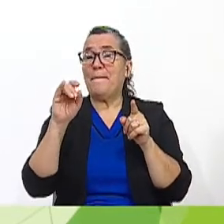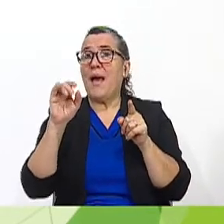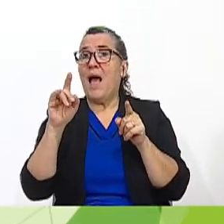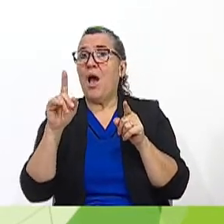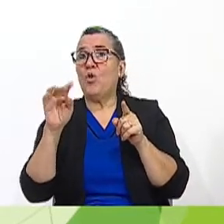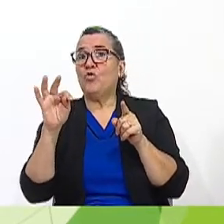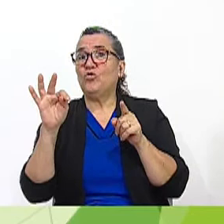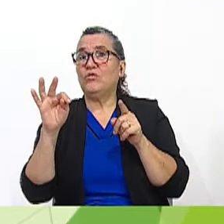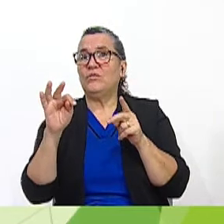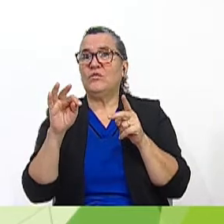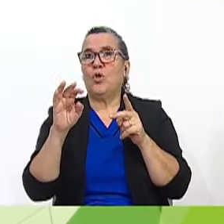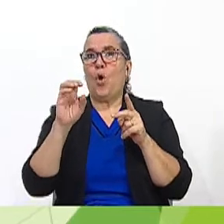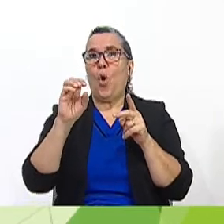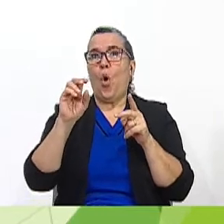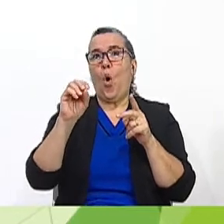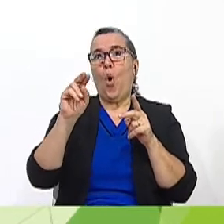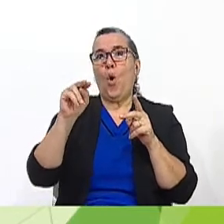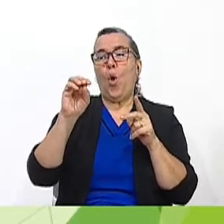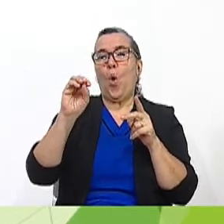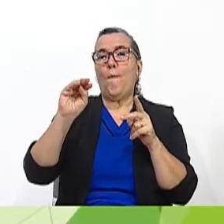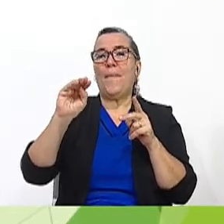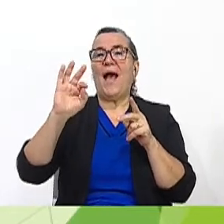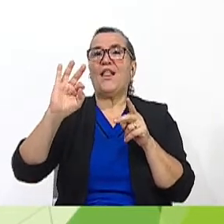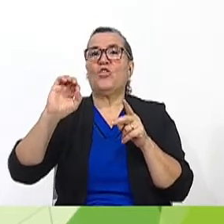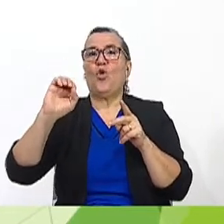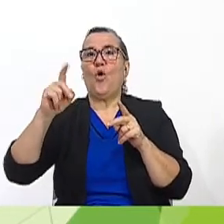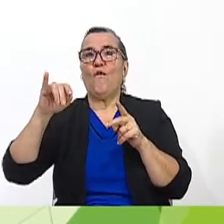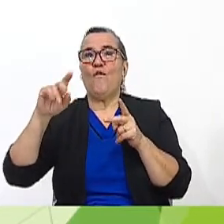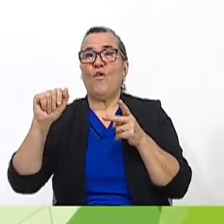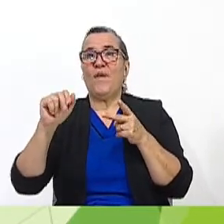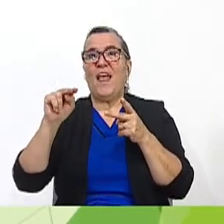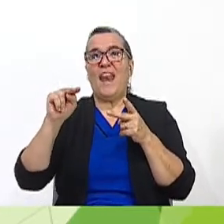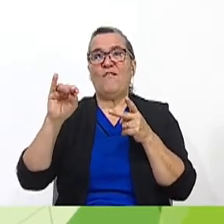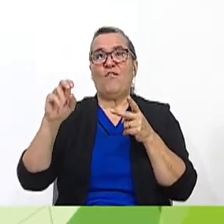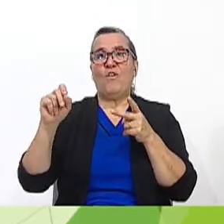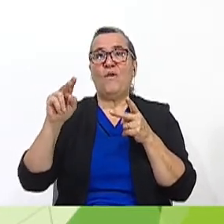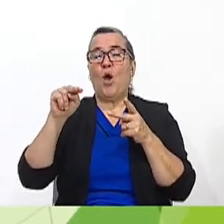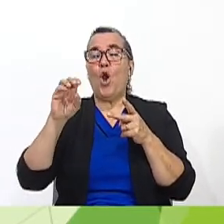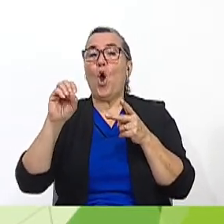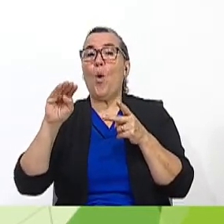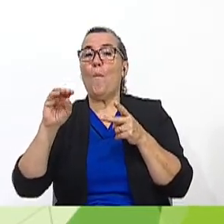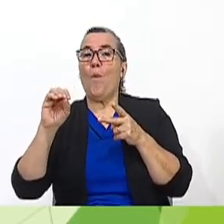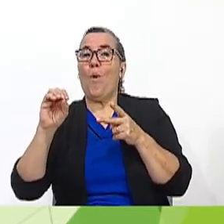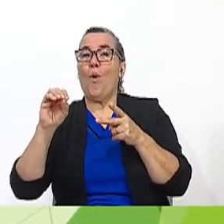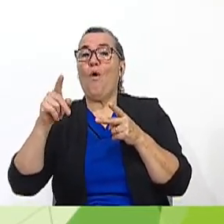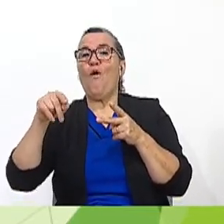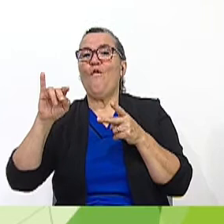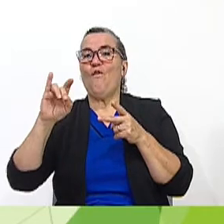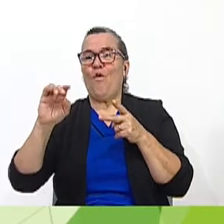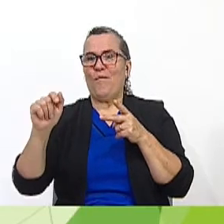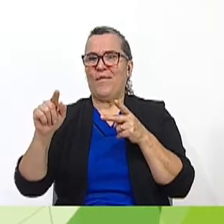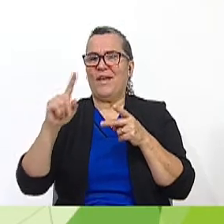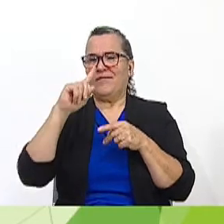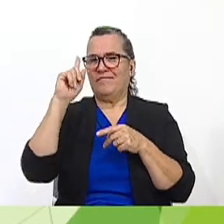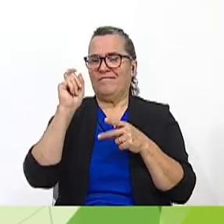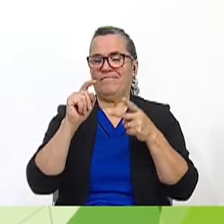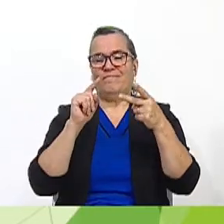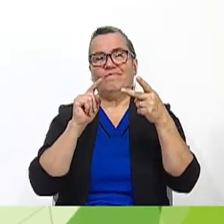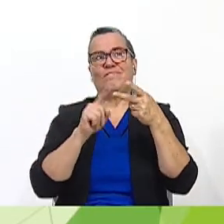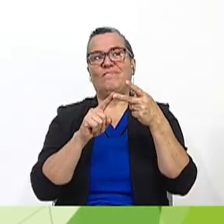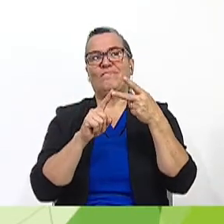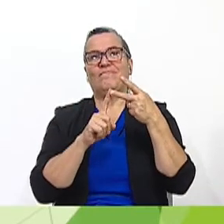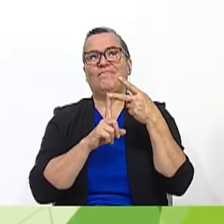onomatophobia, nephophobia, or nomophobia. Question number two.